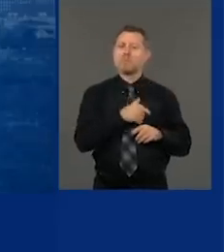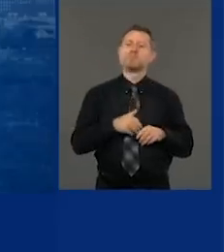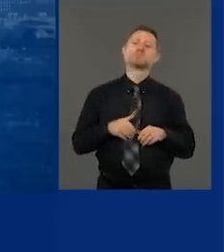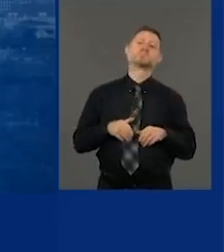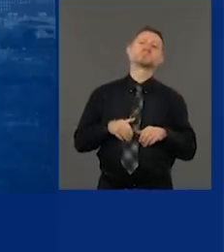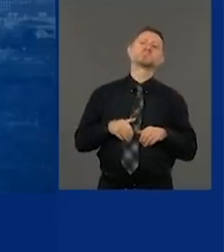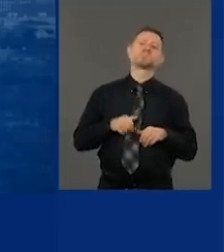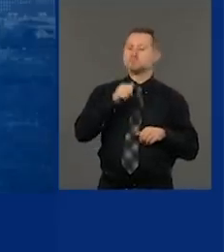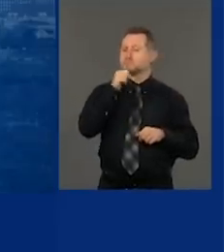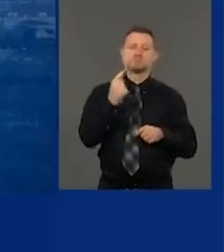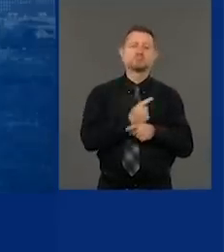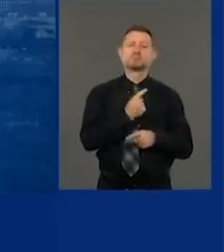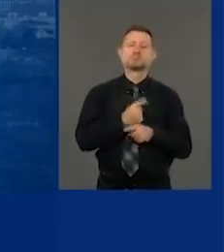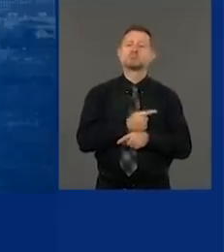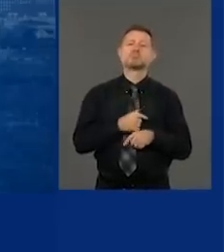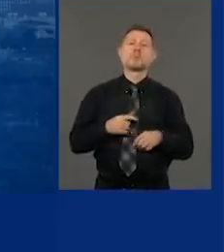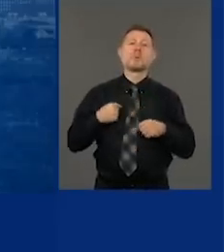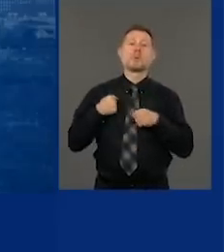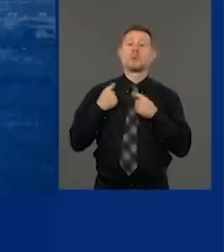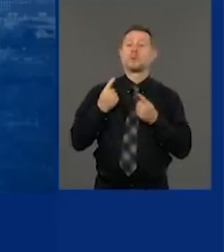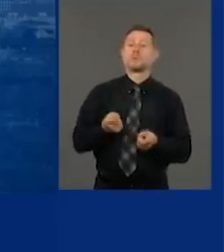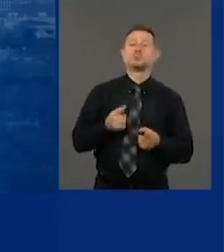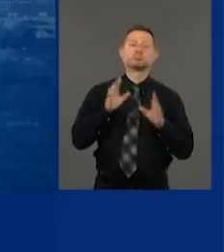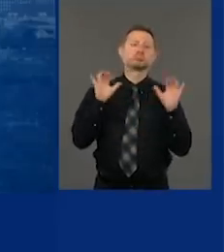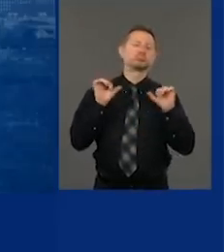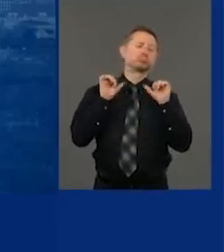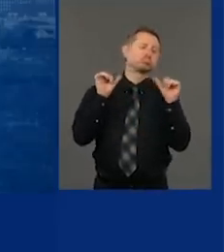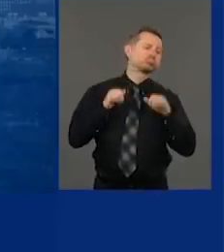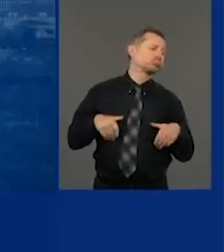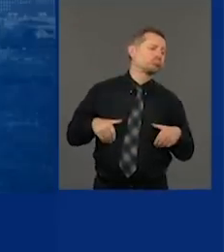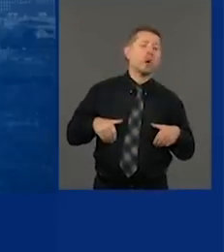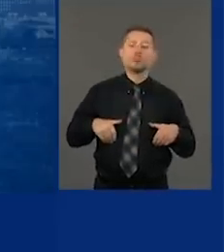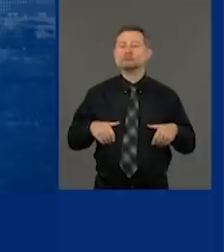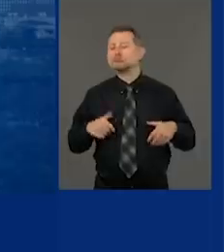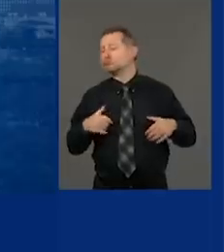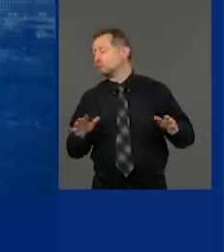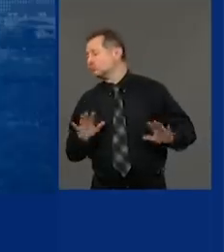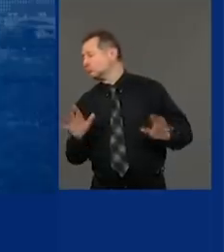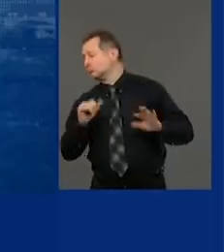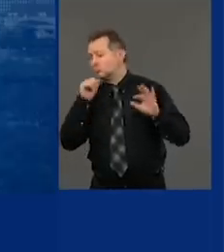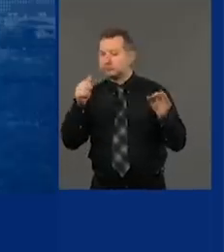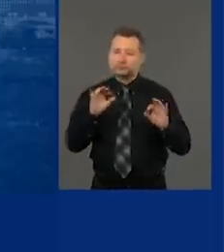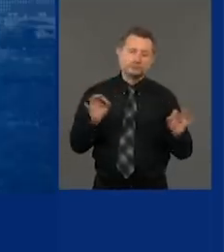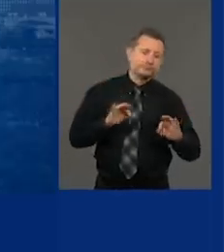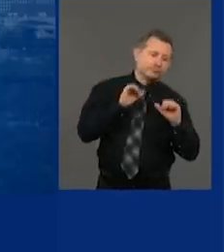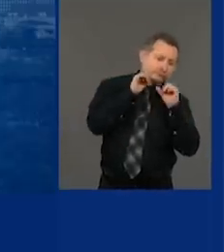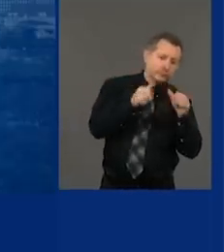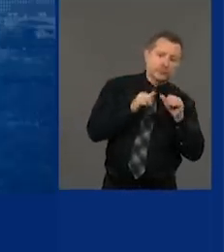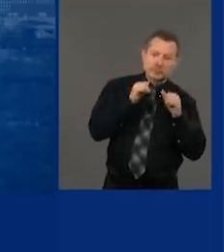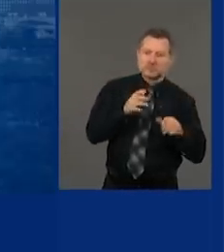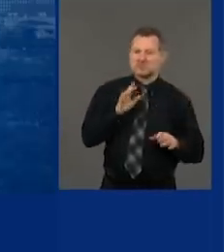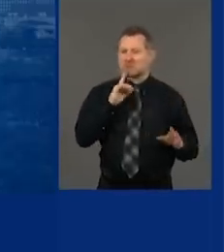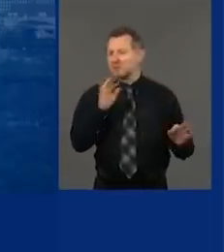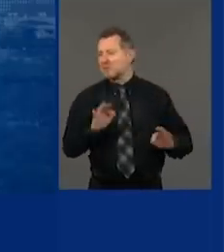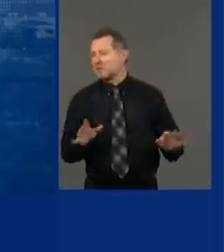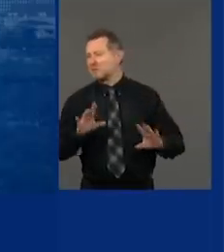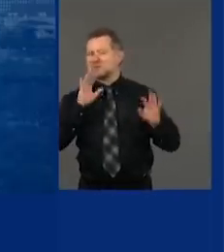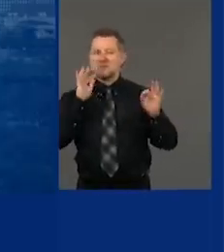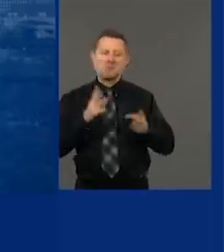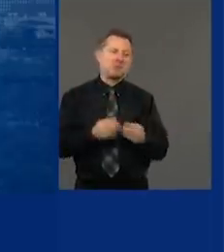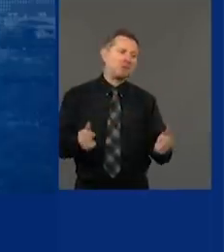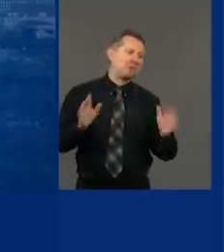have been denying the reality of the situation from the beginning. It doesn't exist. It's going to go away.